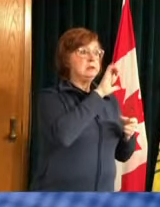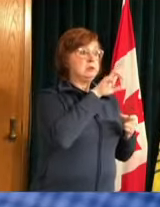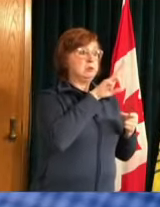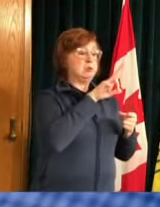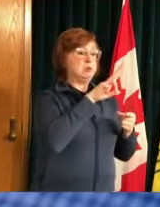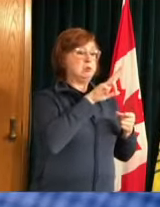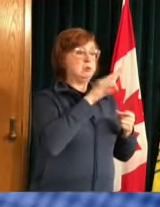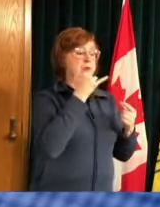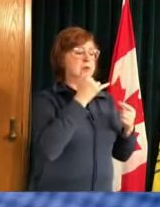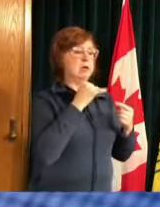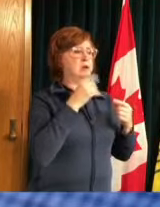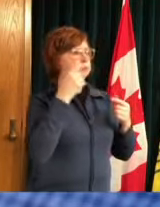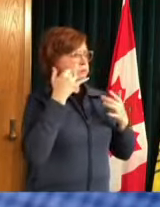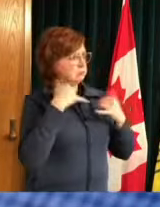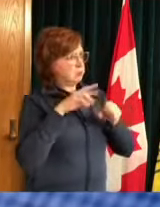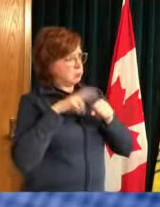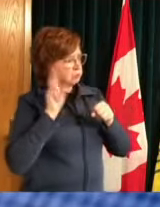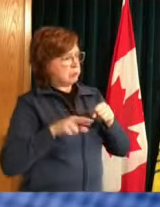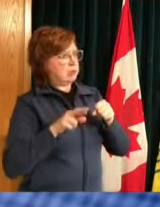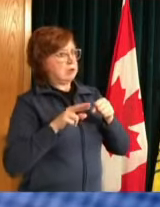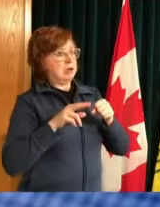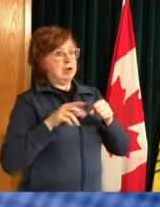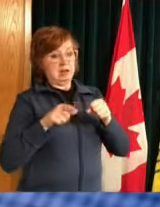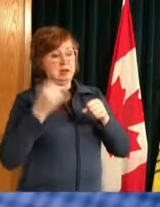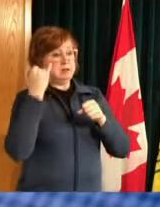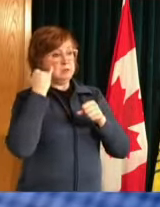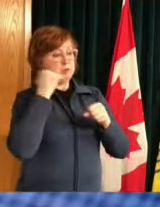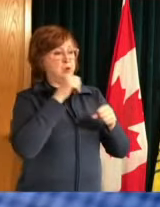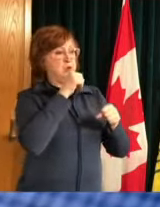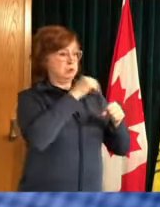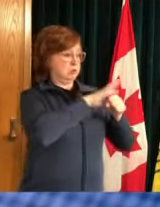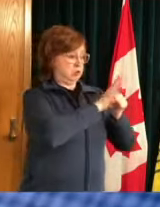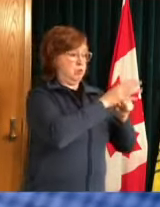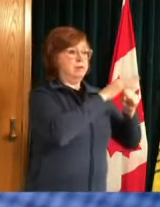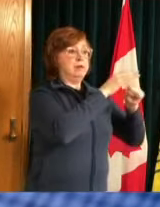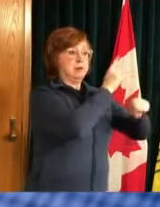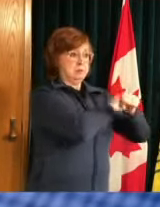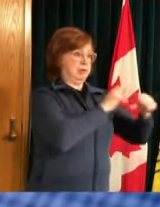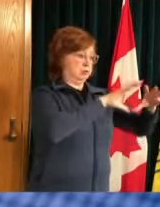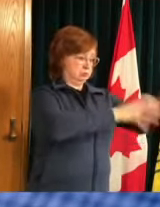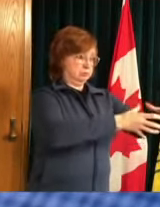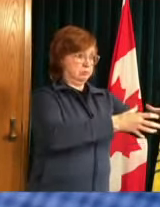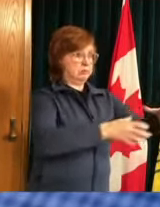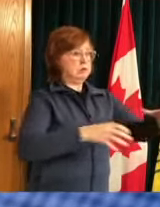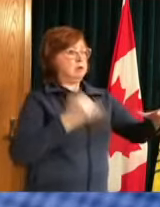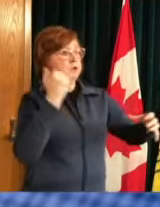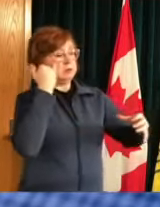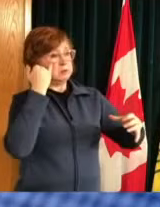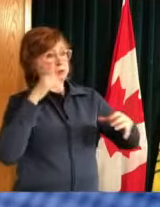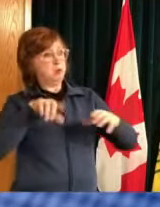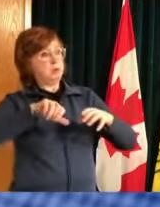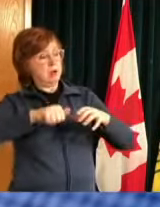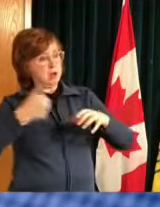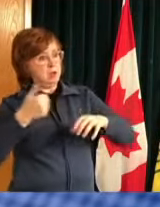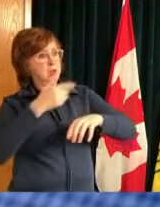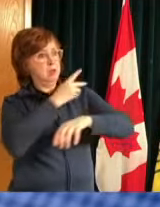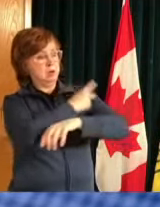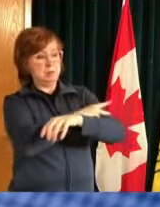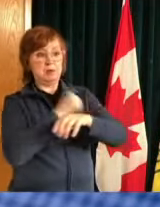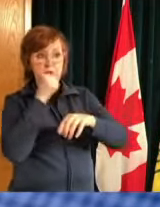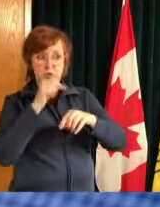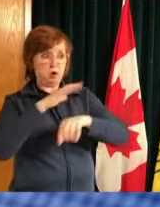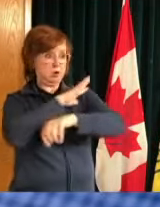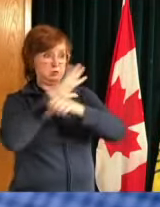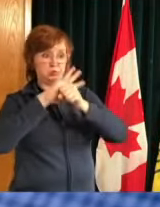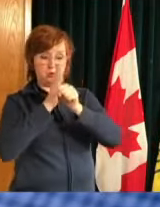and icu represent two-thirds of all cases across the province so it's important as dr shahab and you've already highlighted how important it is